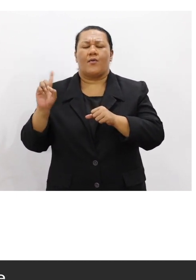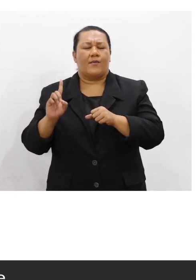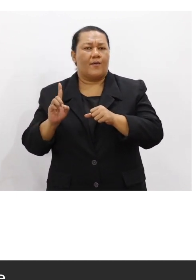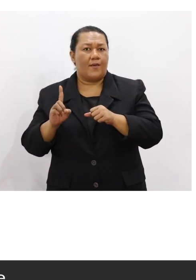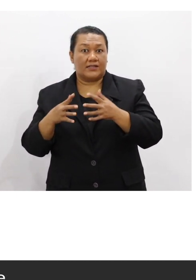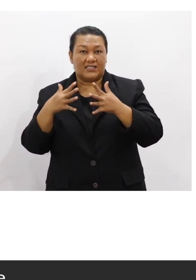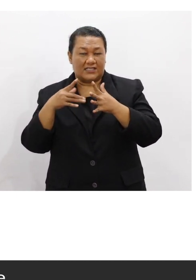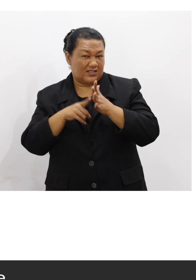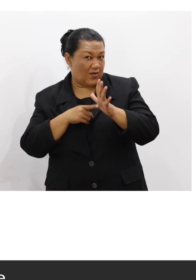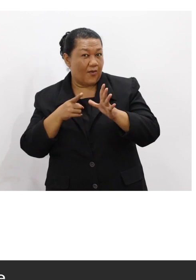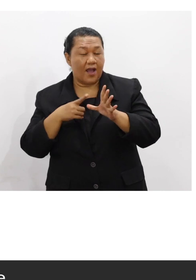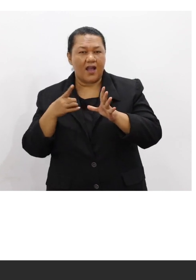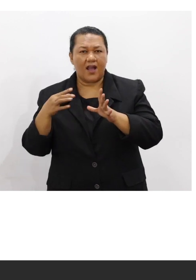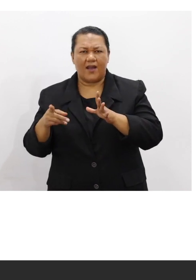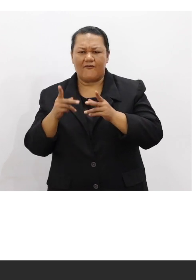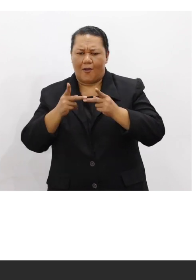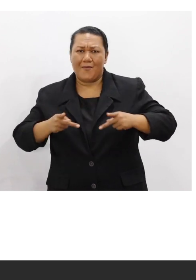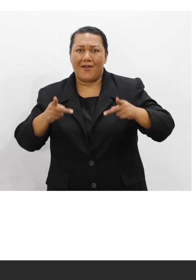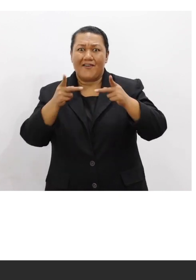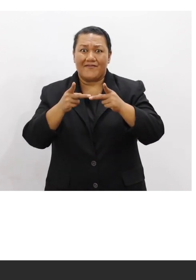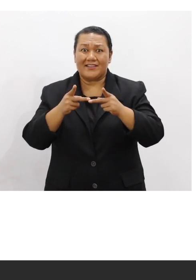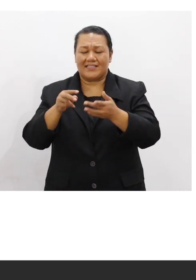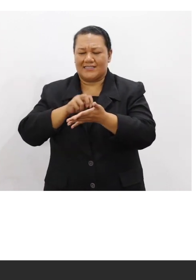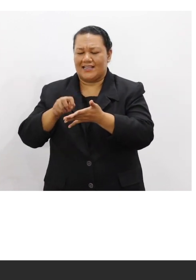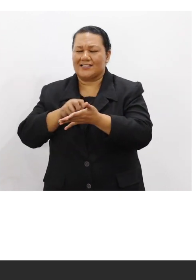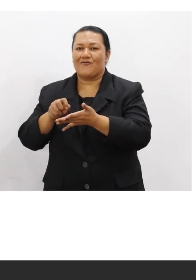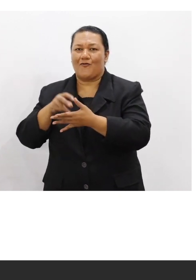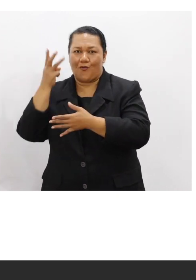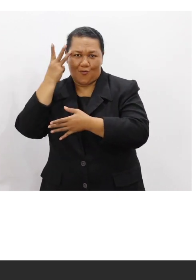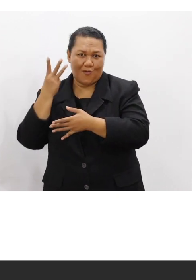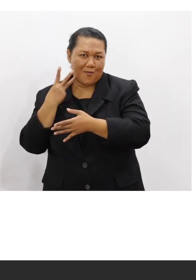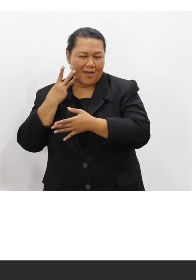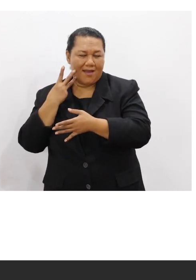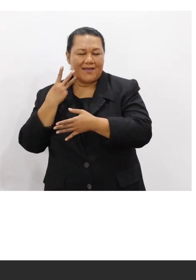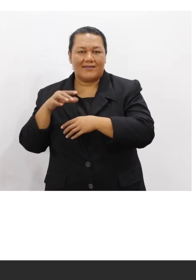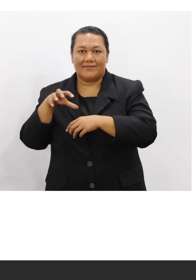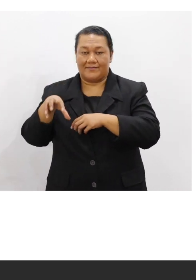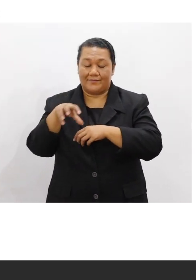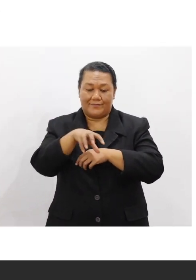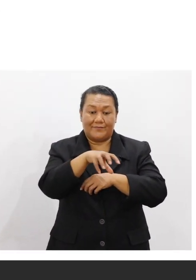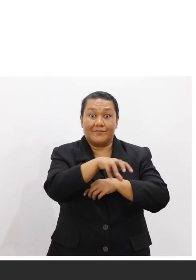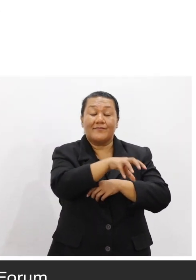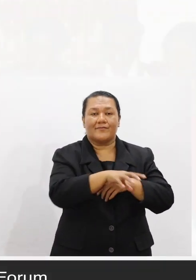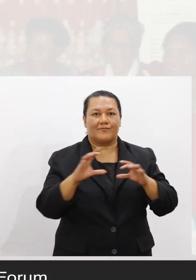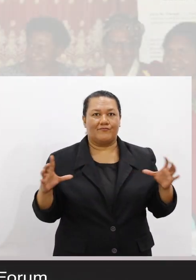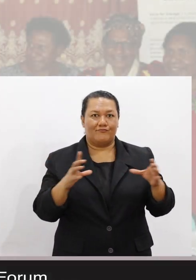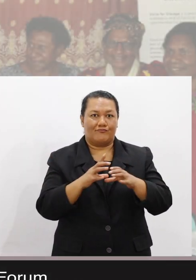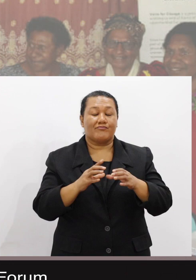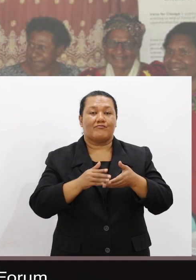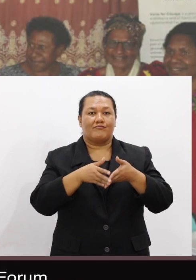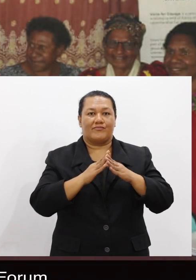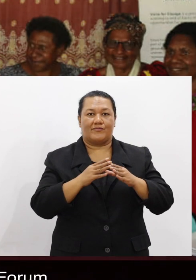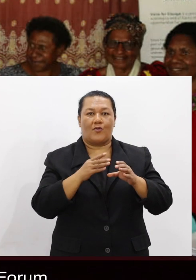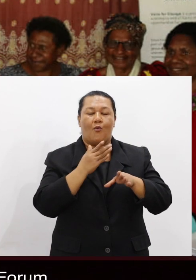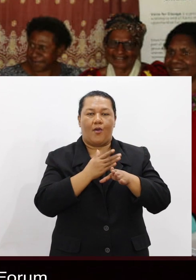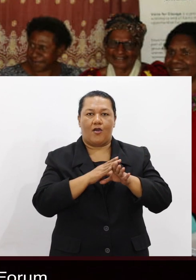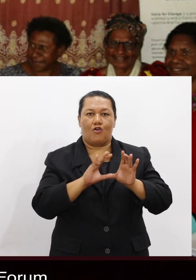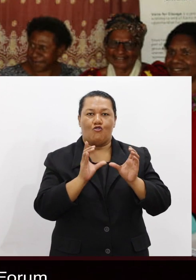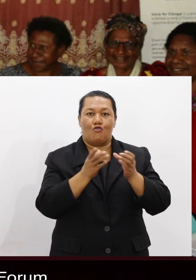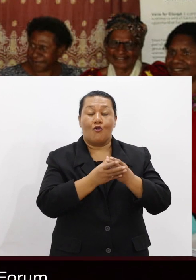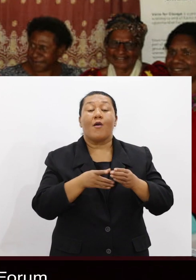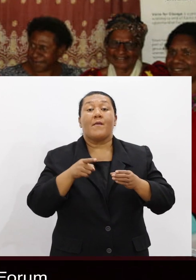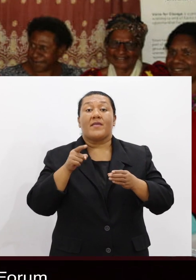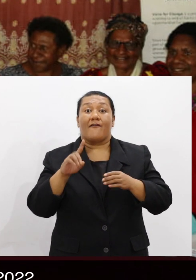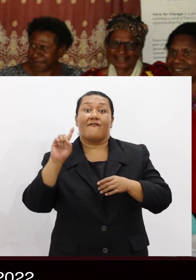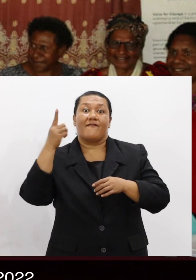Chewaka and Tsimbo Province, and Provincial GBV Secretariat Focal Points. The first-ever Papua New Guinea National